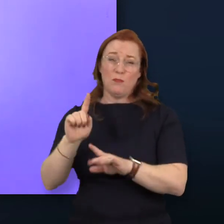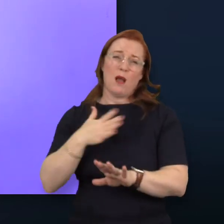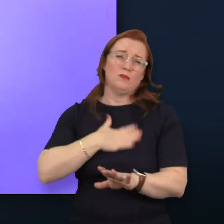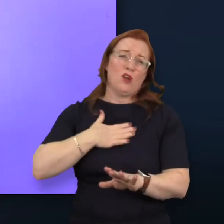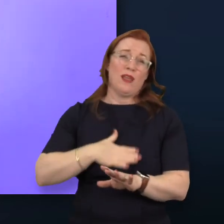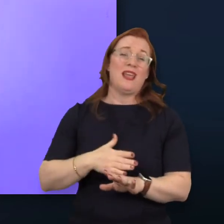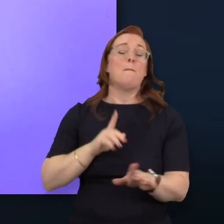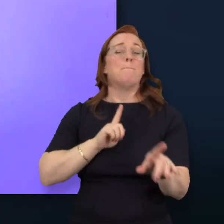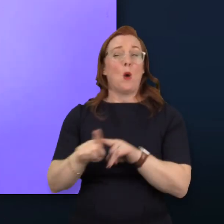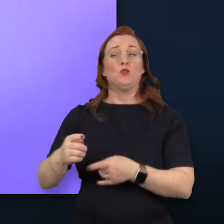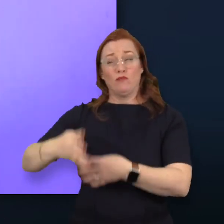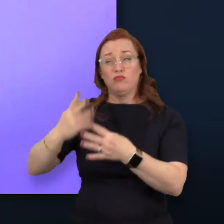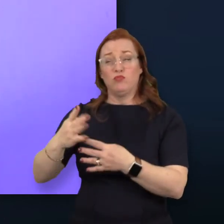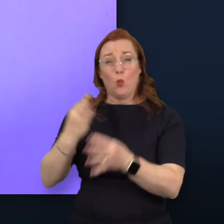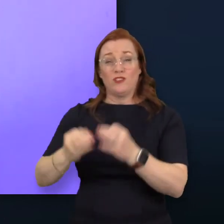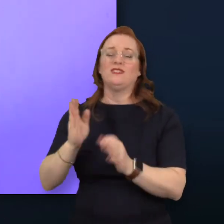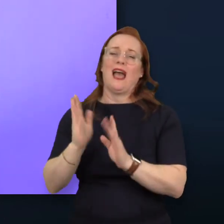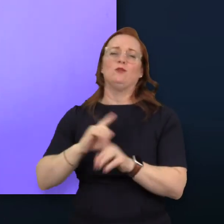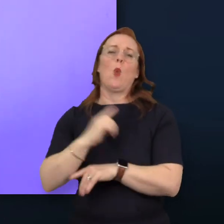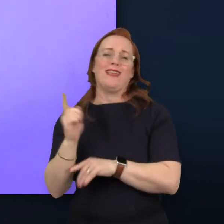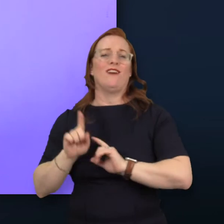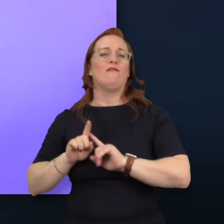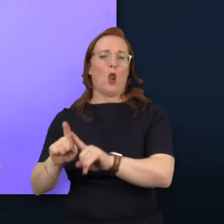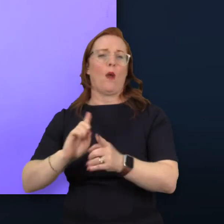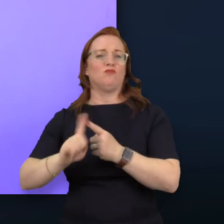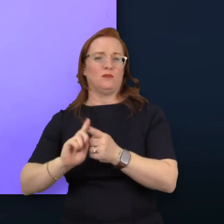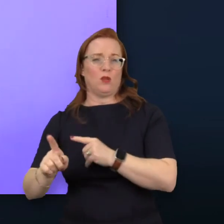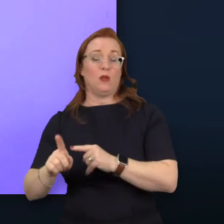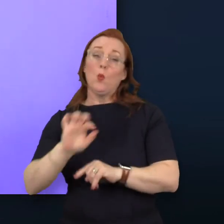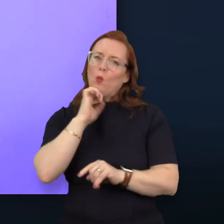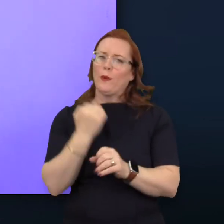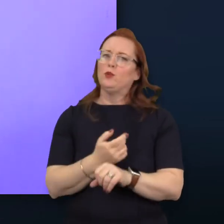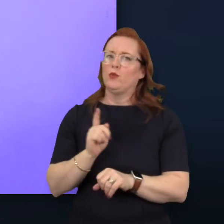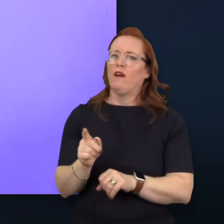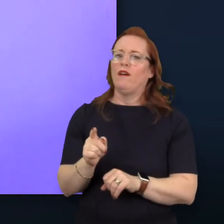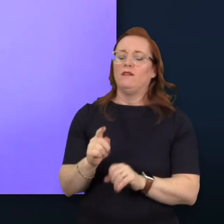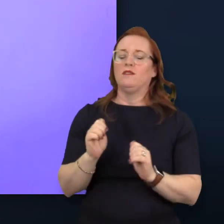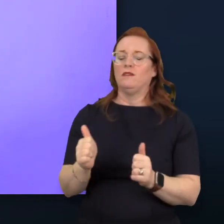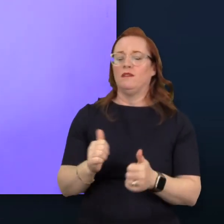most of it after the event. But we will, as Barbara said, do exactly that.